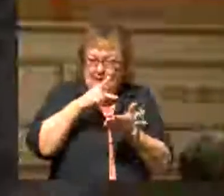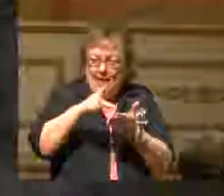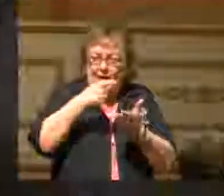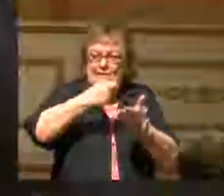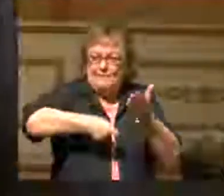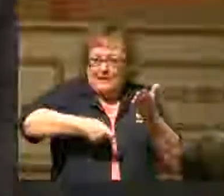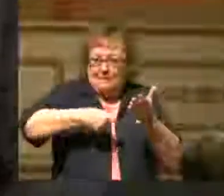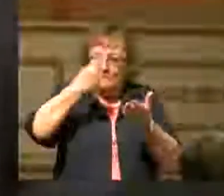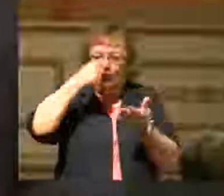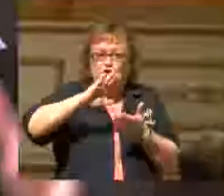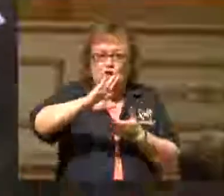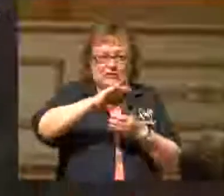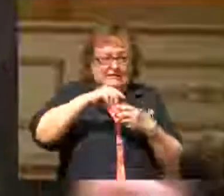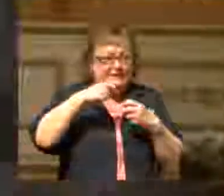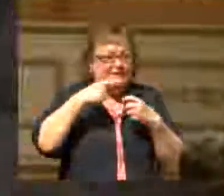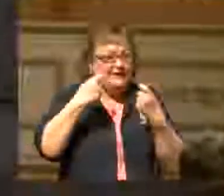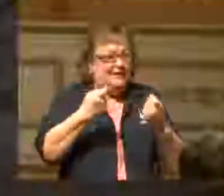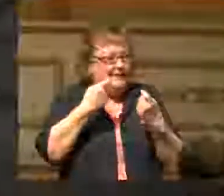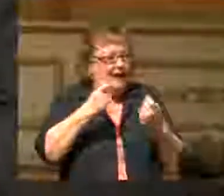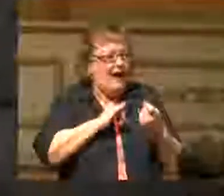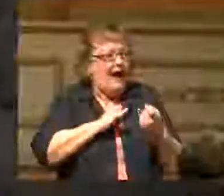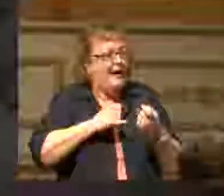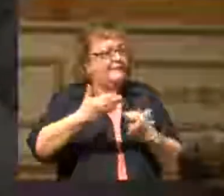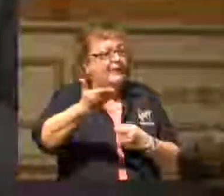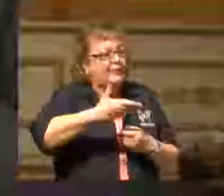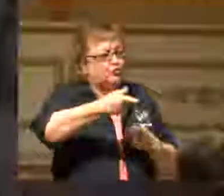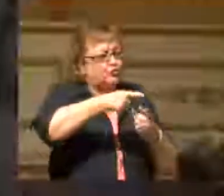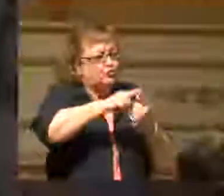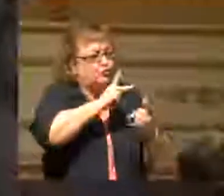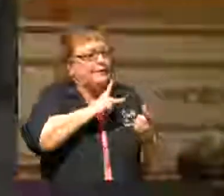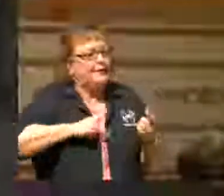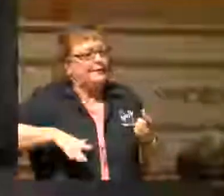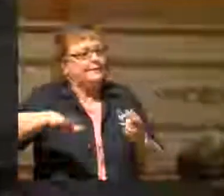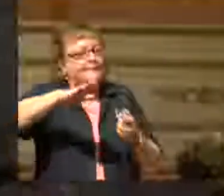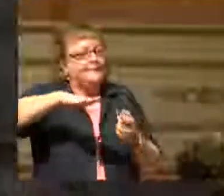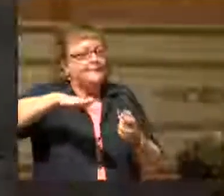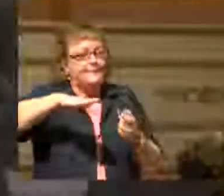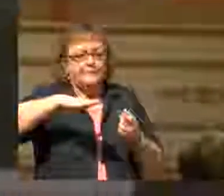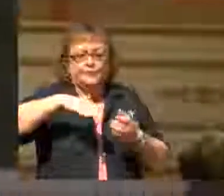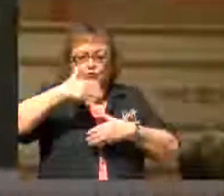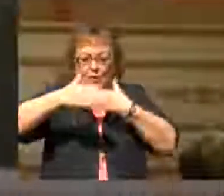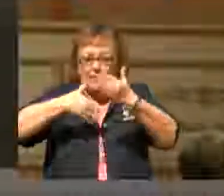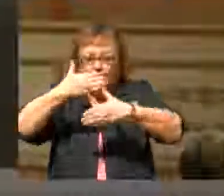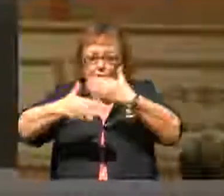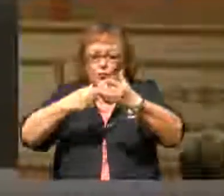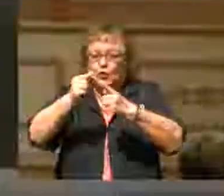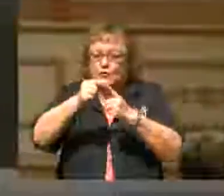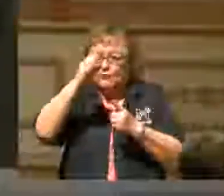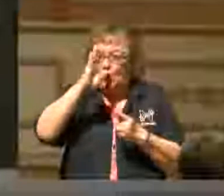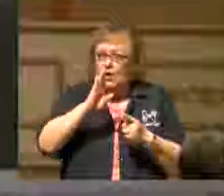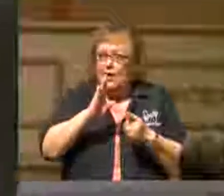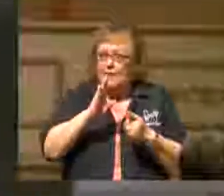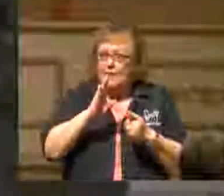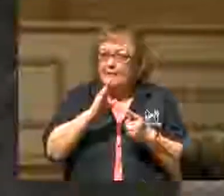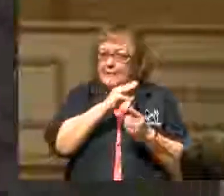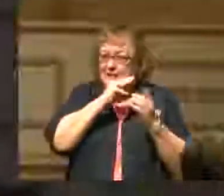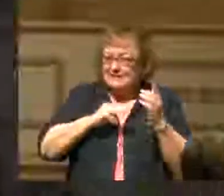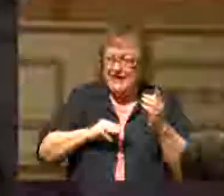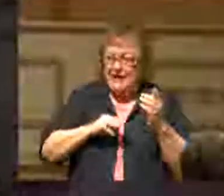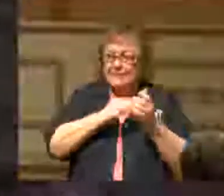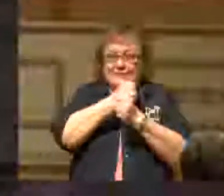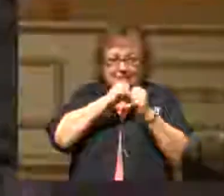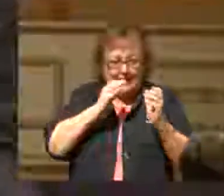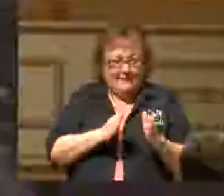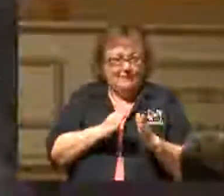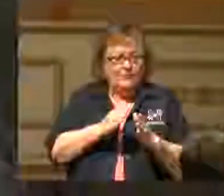penalty for your sin. I invite you to the kingdom. And throughout the word of God, the Messiah, the